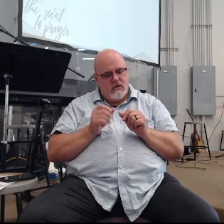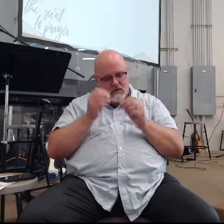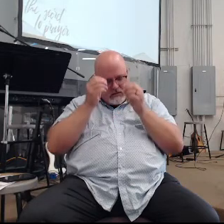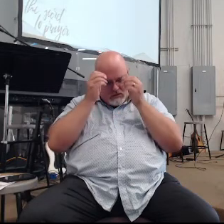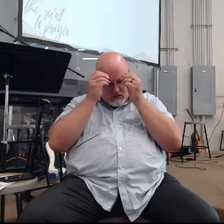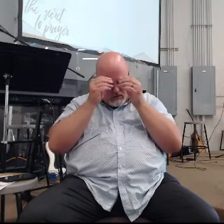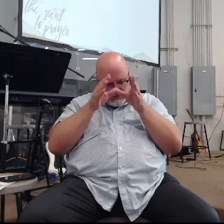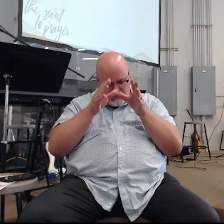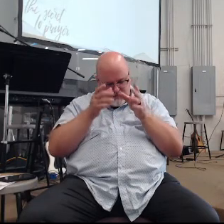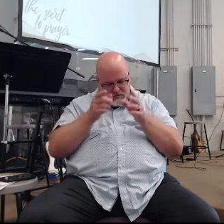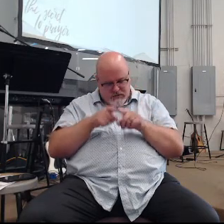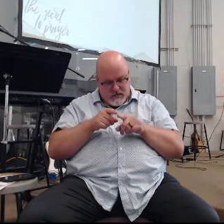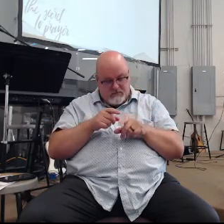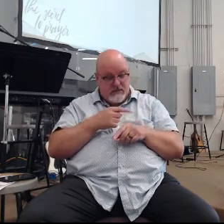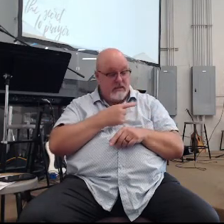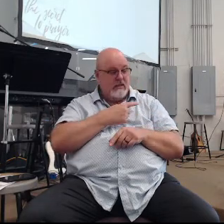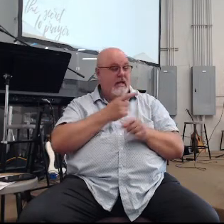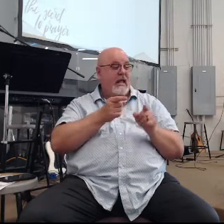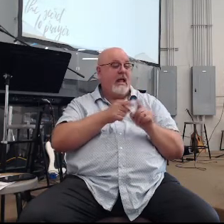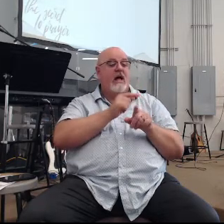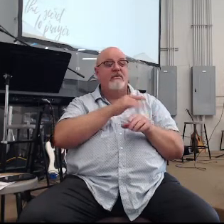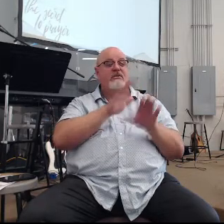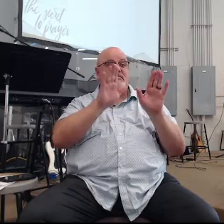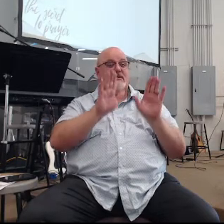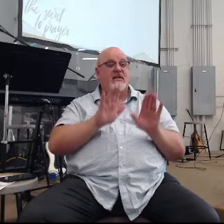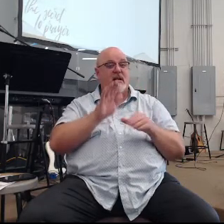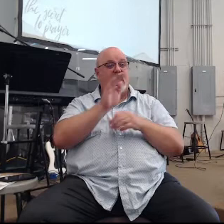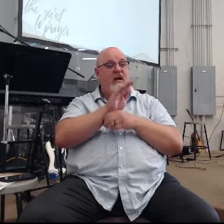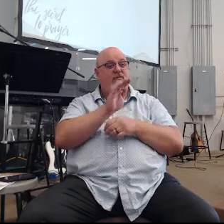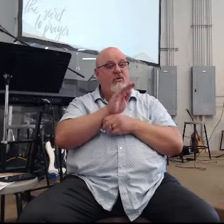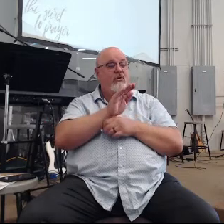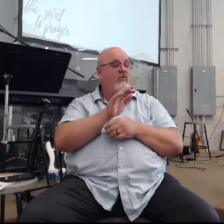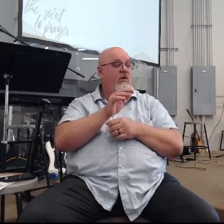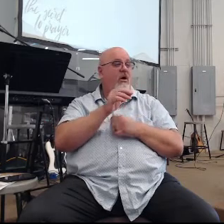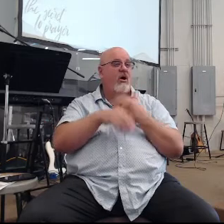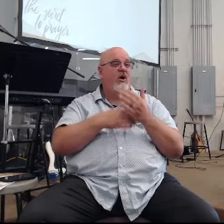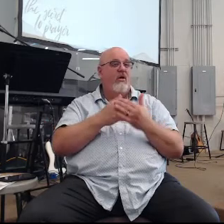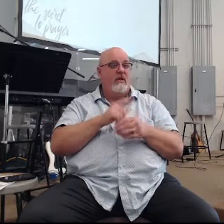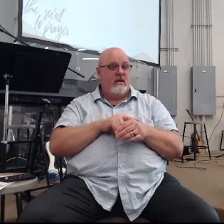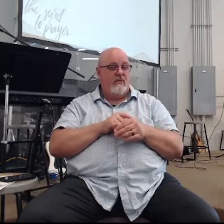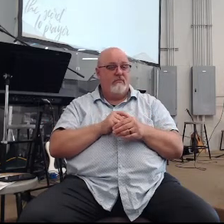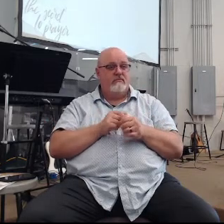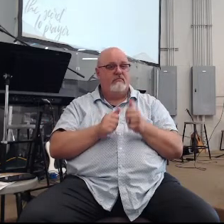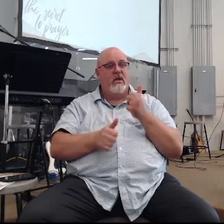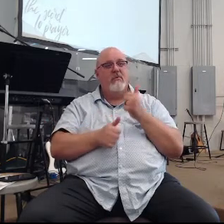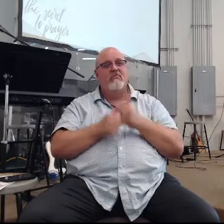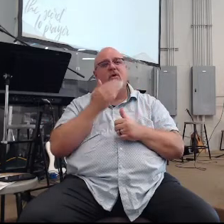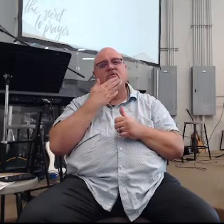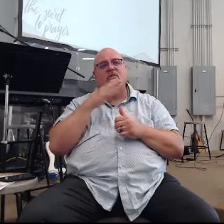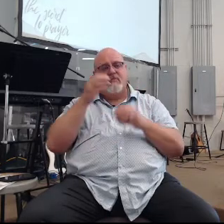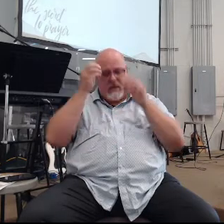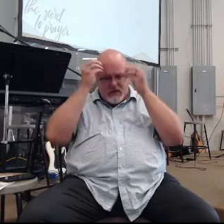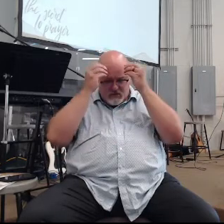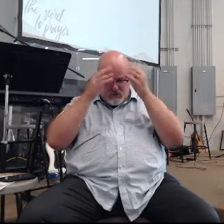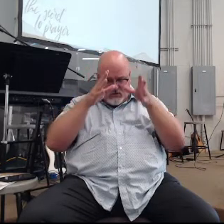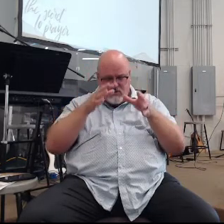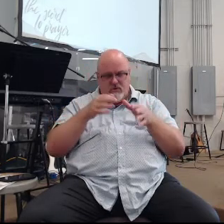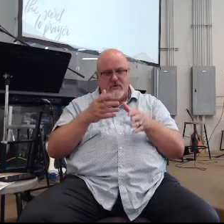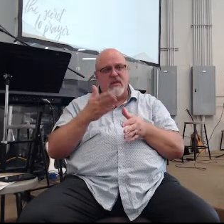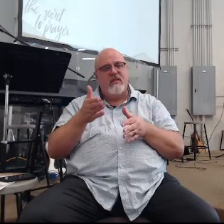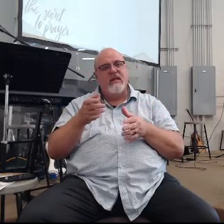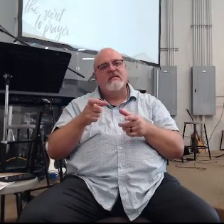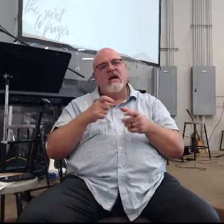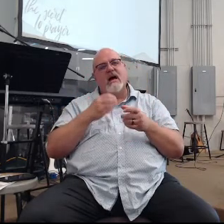because this is my reality almost every Sunday afternoon and most of the bad news I'm getting is the stuff I'm feeding to